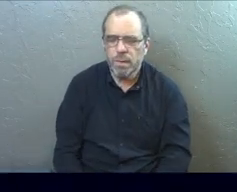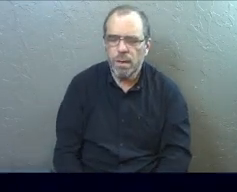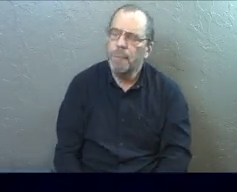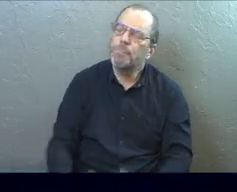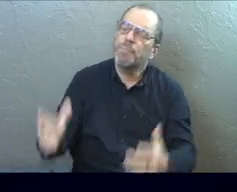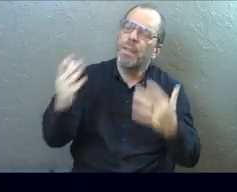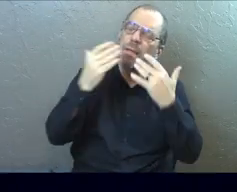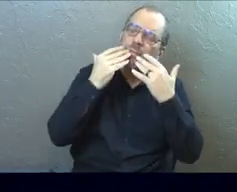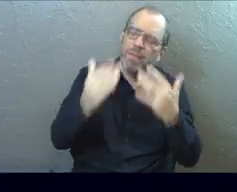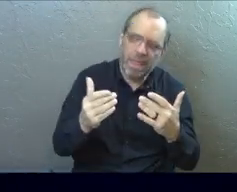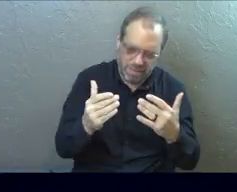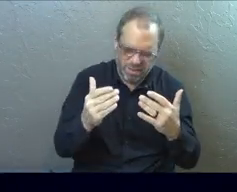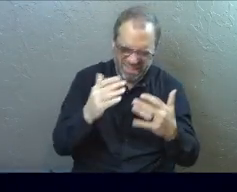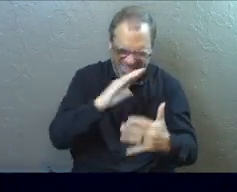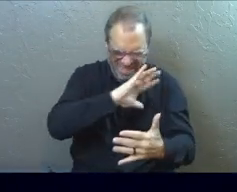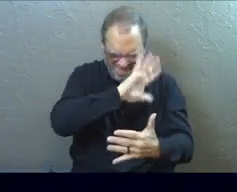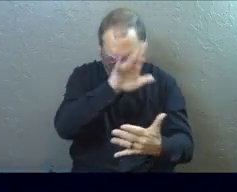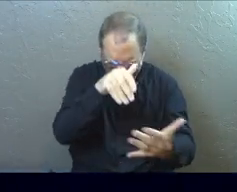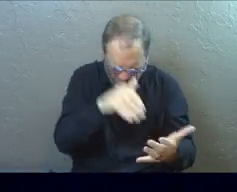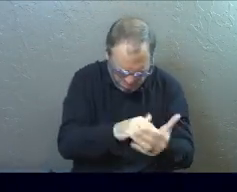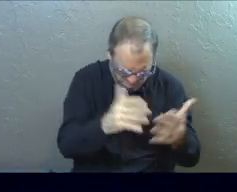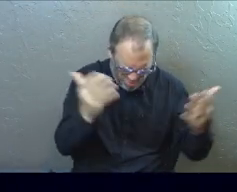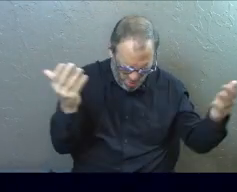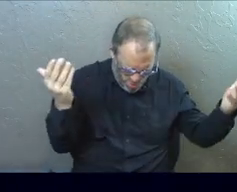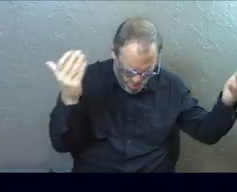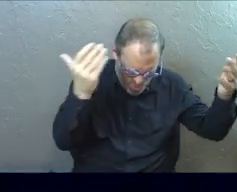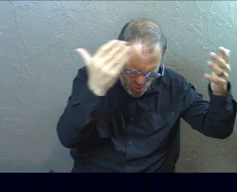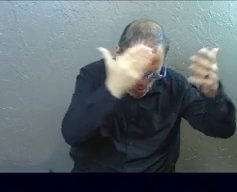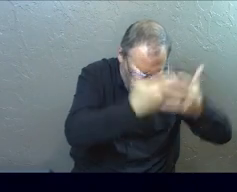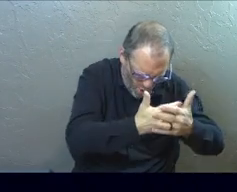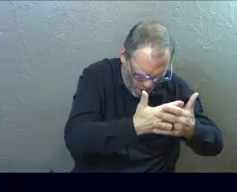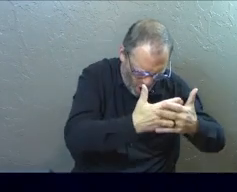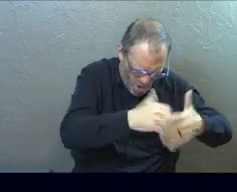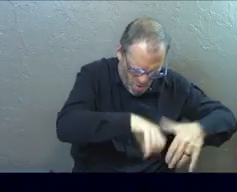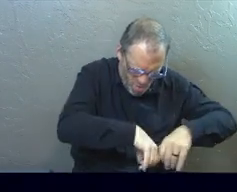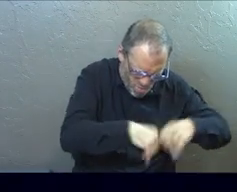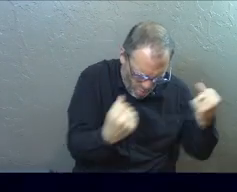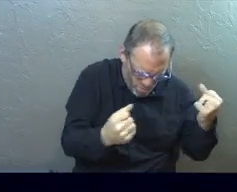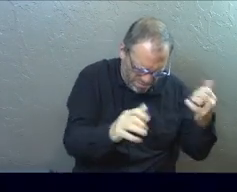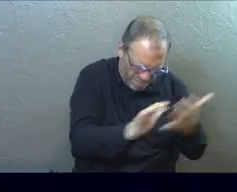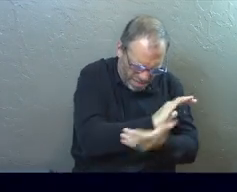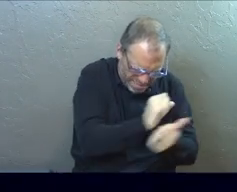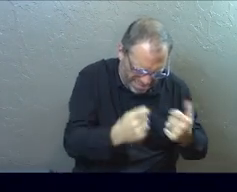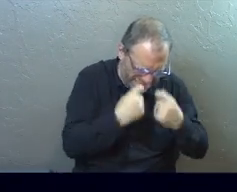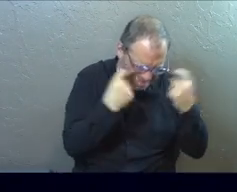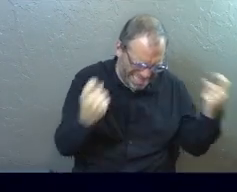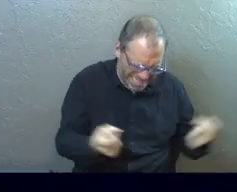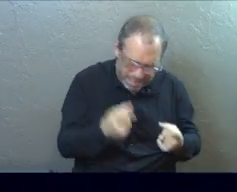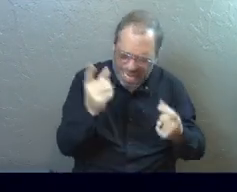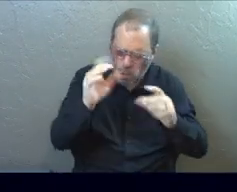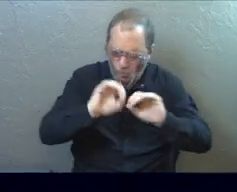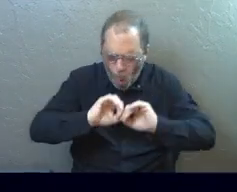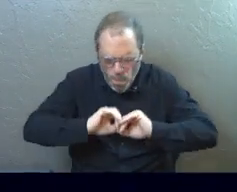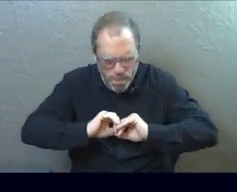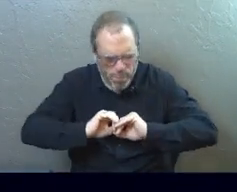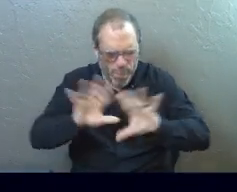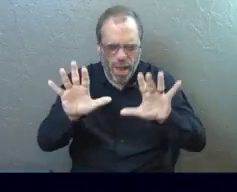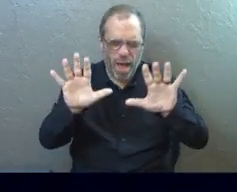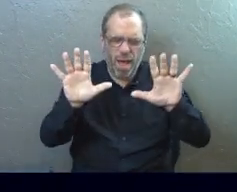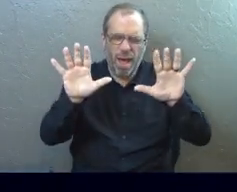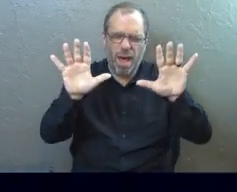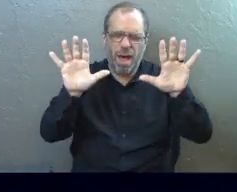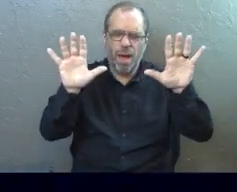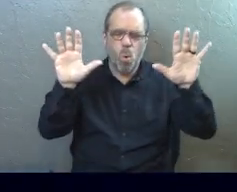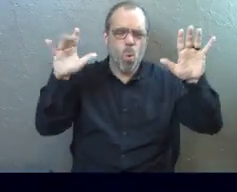God, I thank you that in the midst of so much darkness, in the midst of so much brokenness, God, that you shine so bright. God, pray